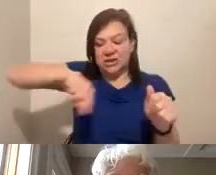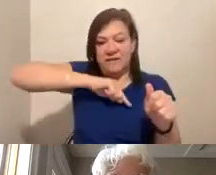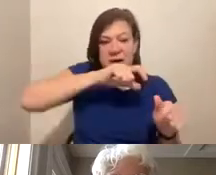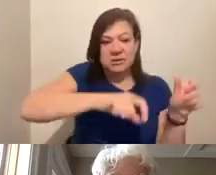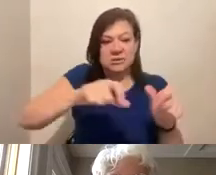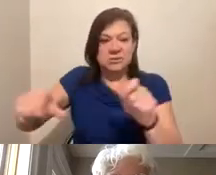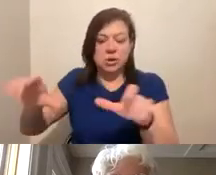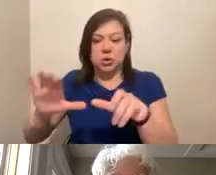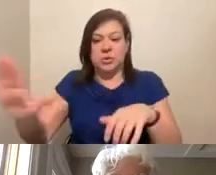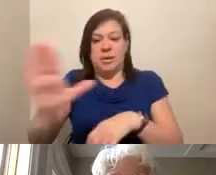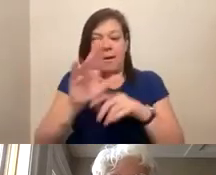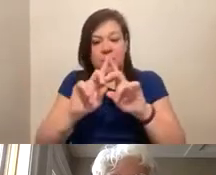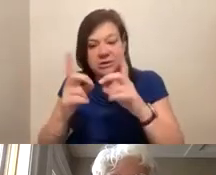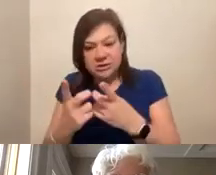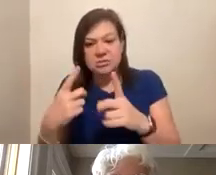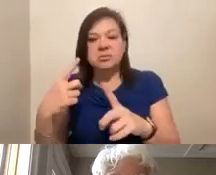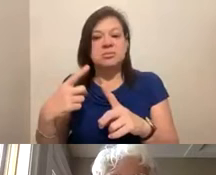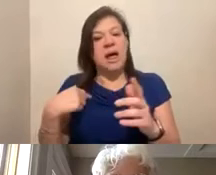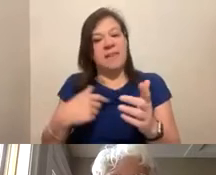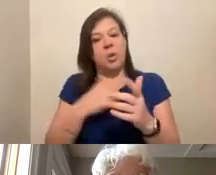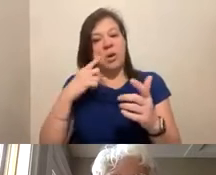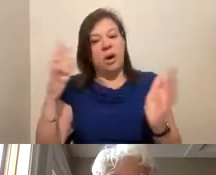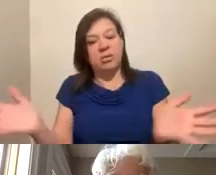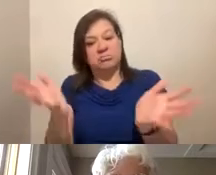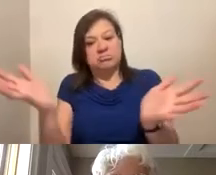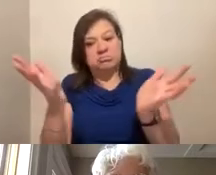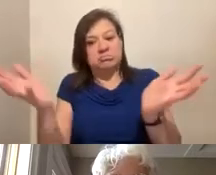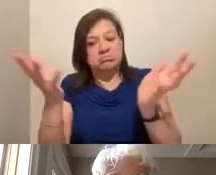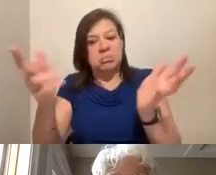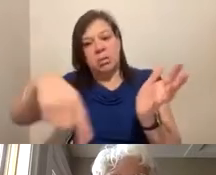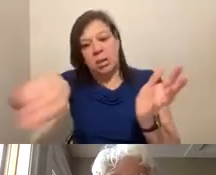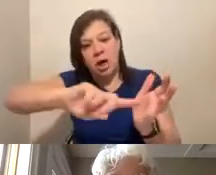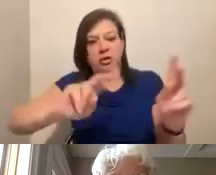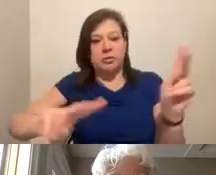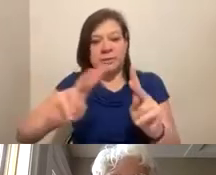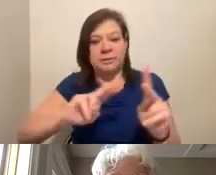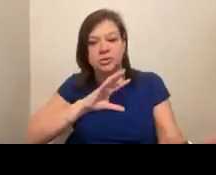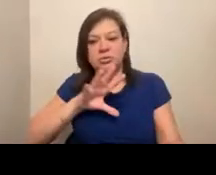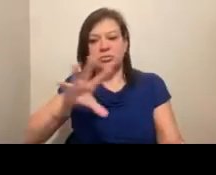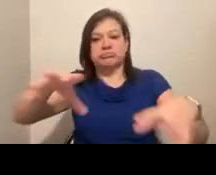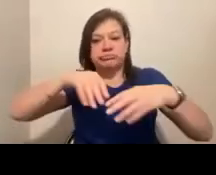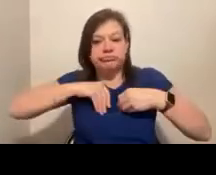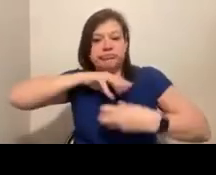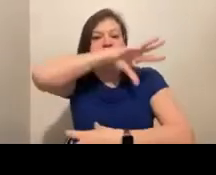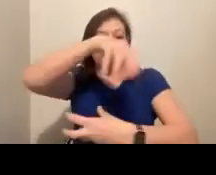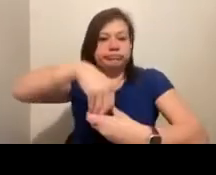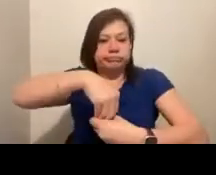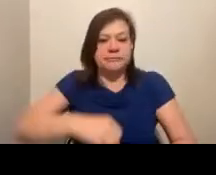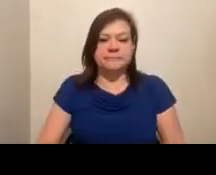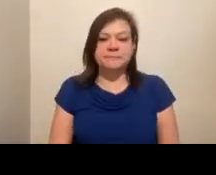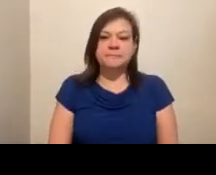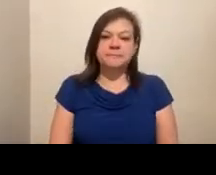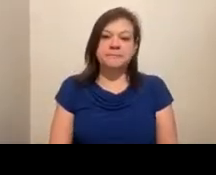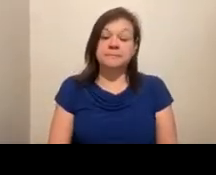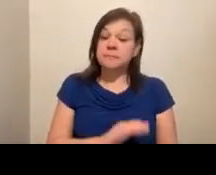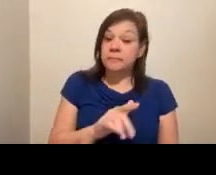districts, but also that we're trying to encourage others to embrace and amplify. What about